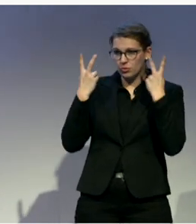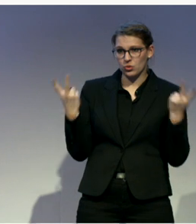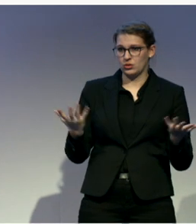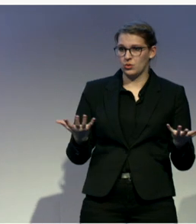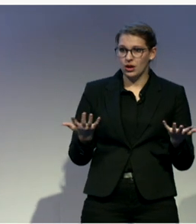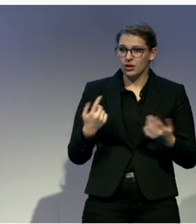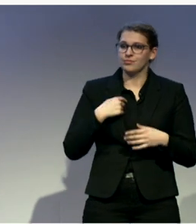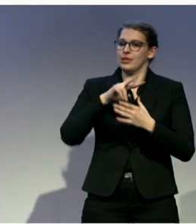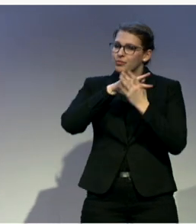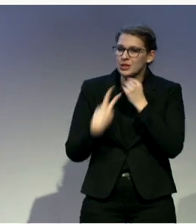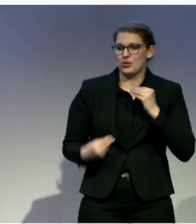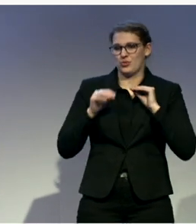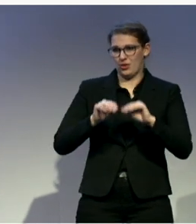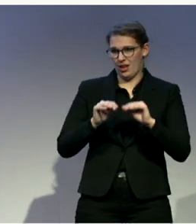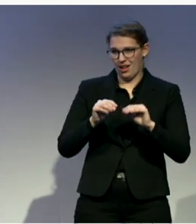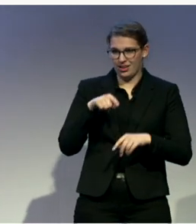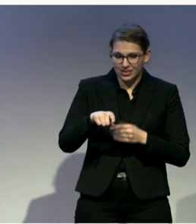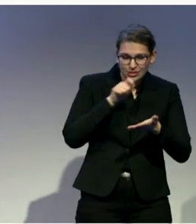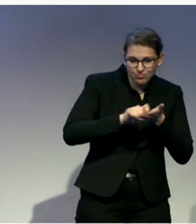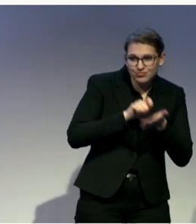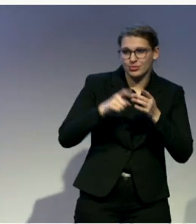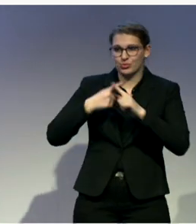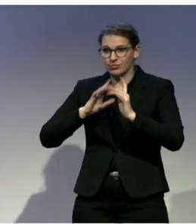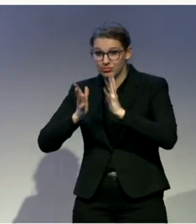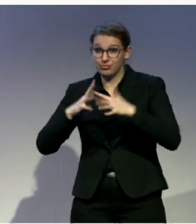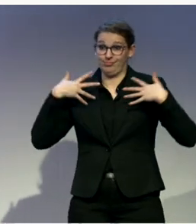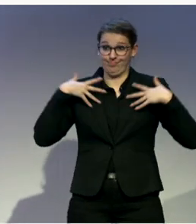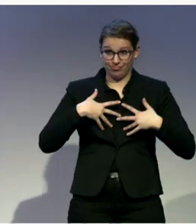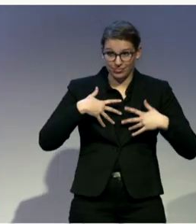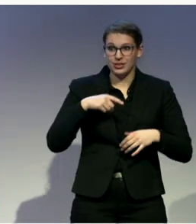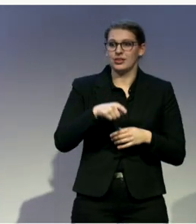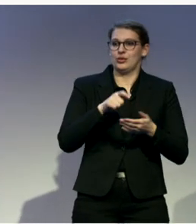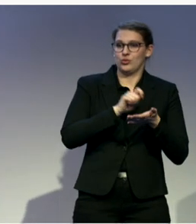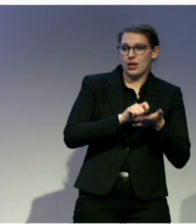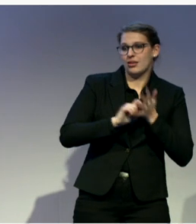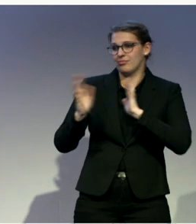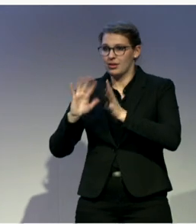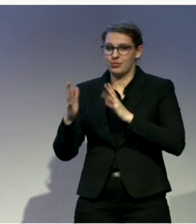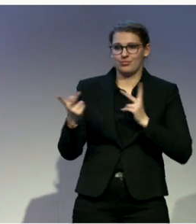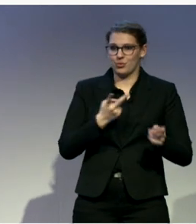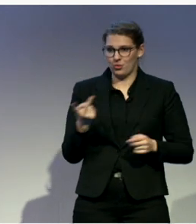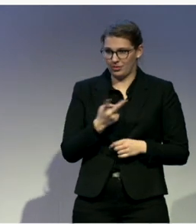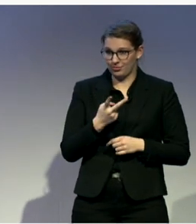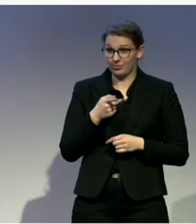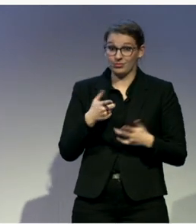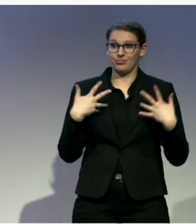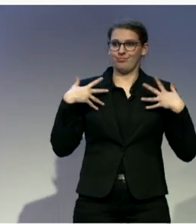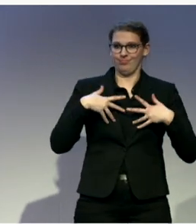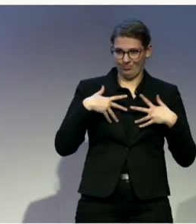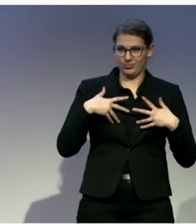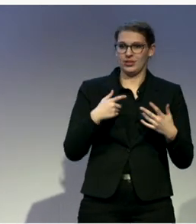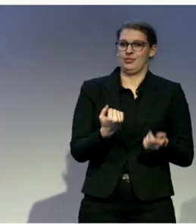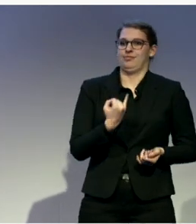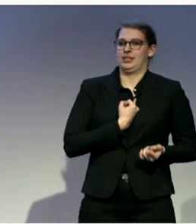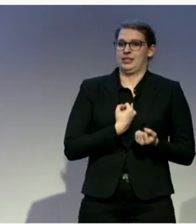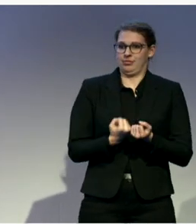my work and what we do in our team. As bilingual, they should grow up having a sign language and a spoken language which they can write and read.